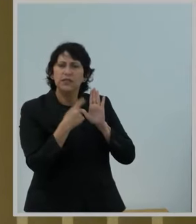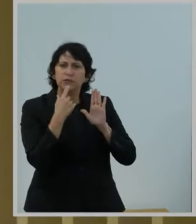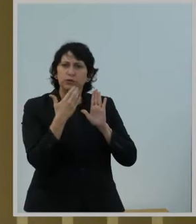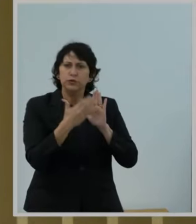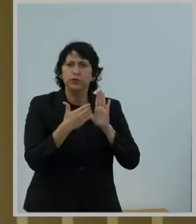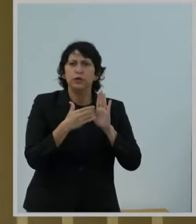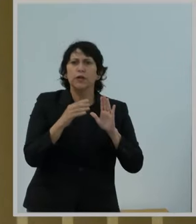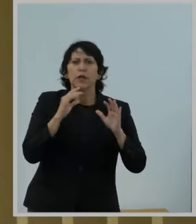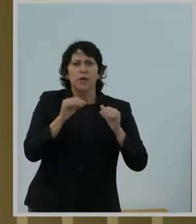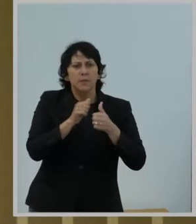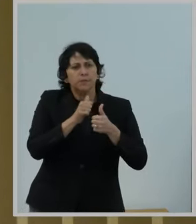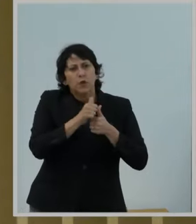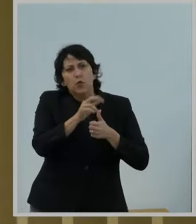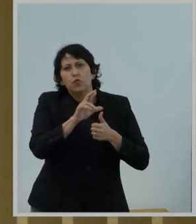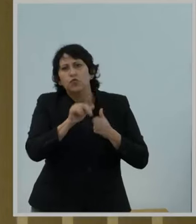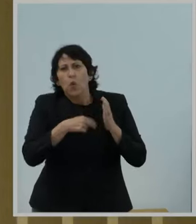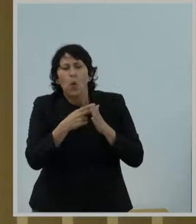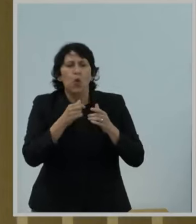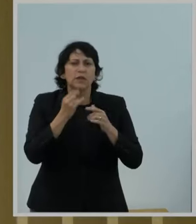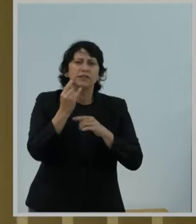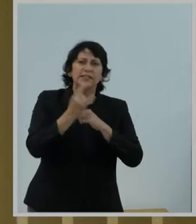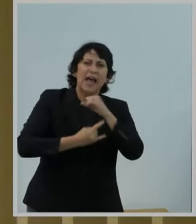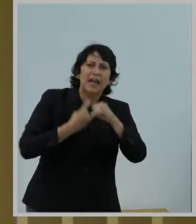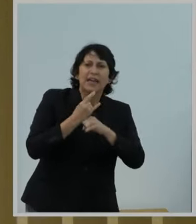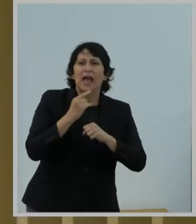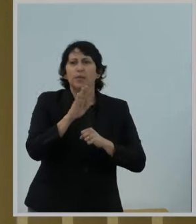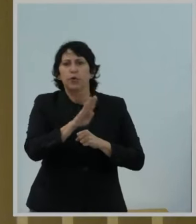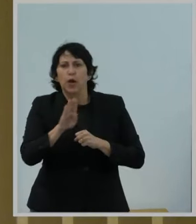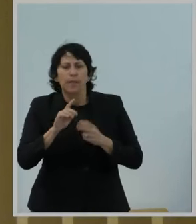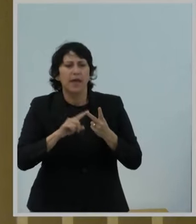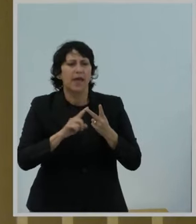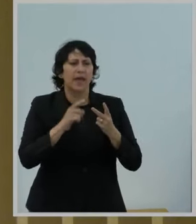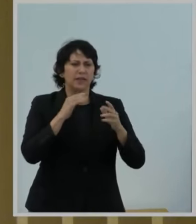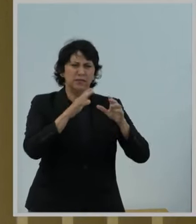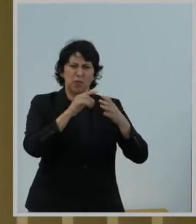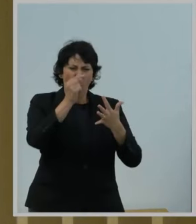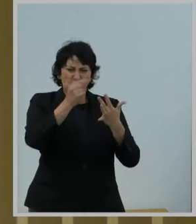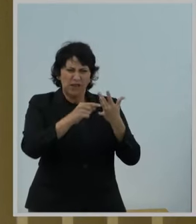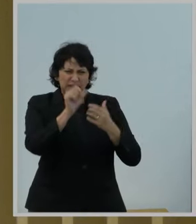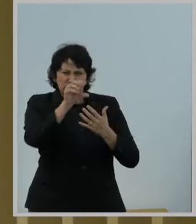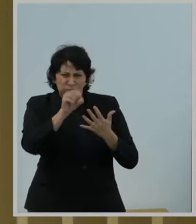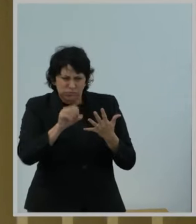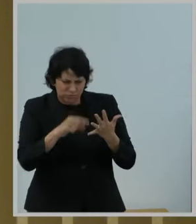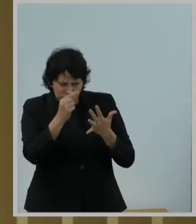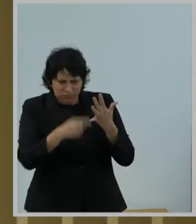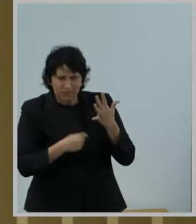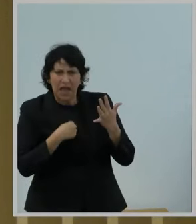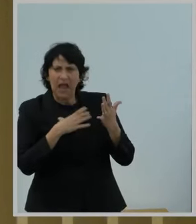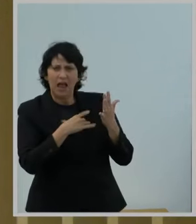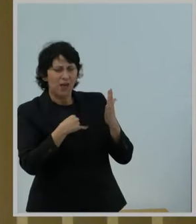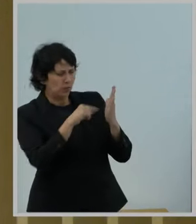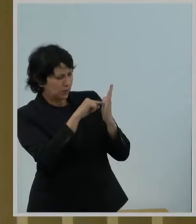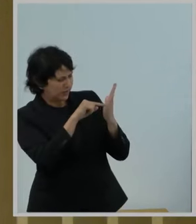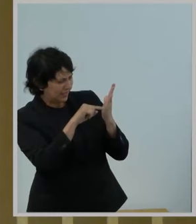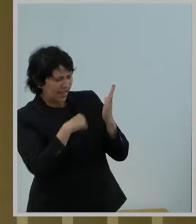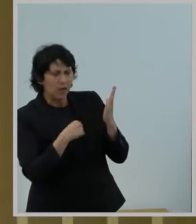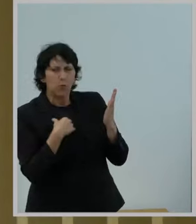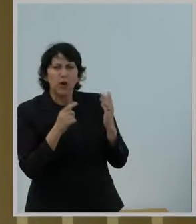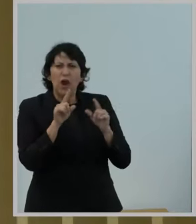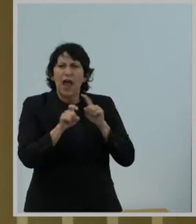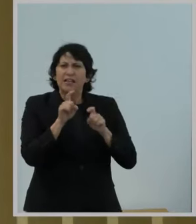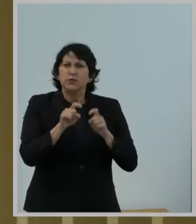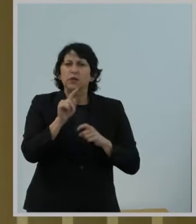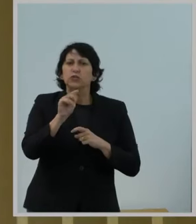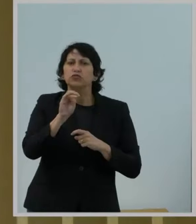Middle mile support role of direct to home satellite broadband public interest obligations. I'm also glad to see we're asking those questions about